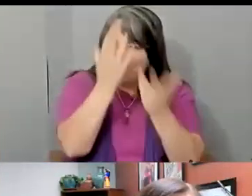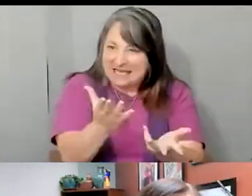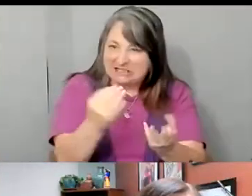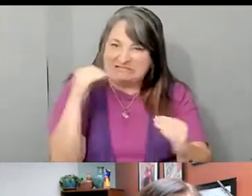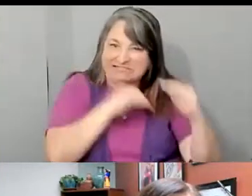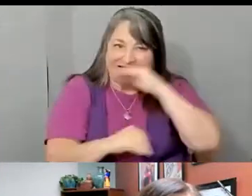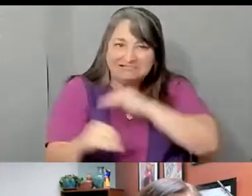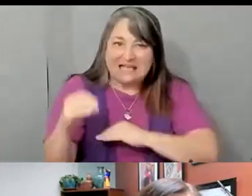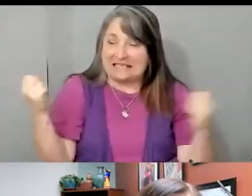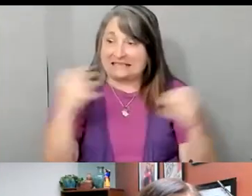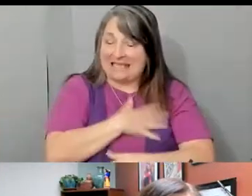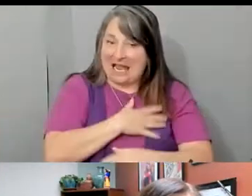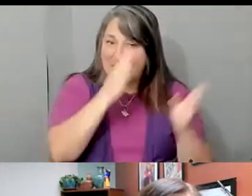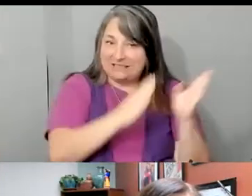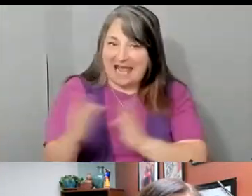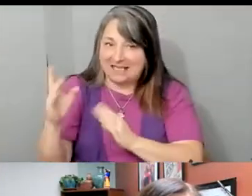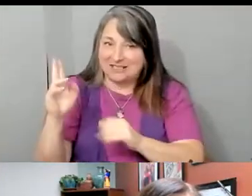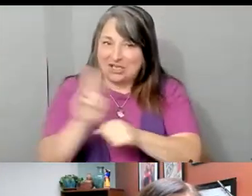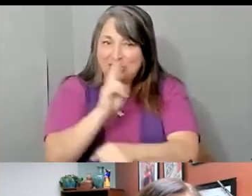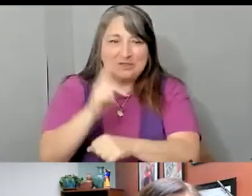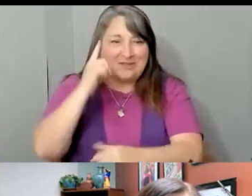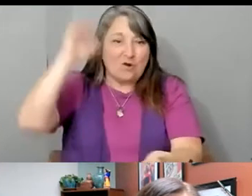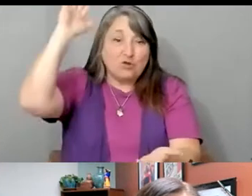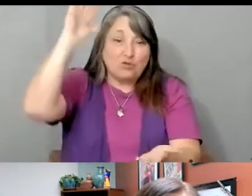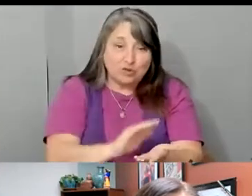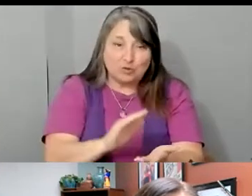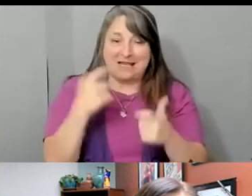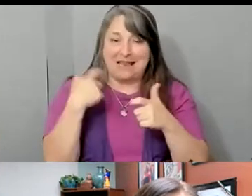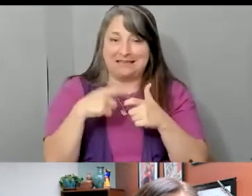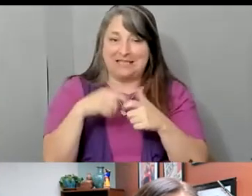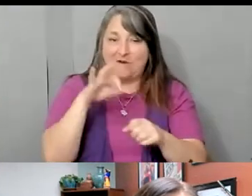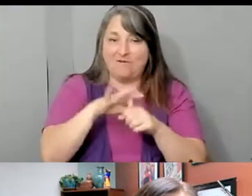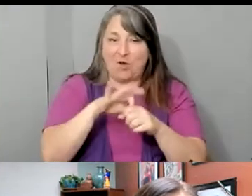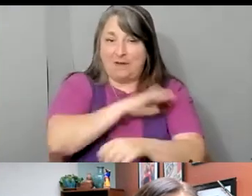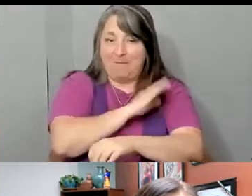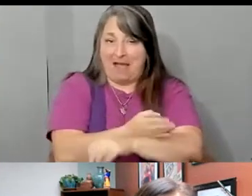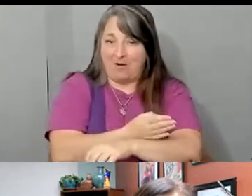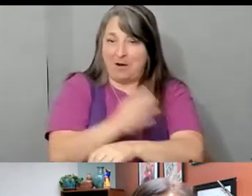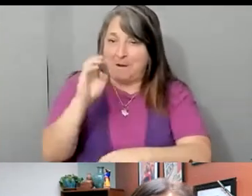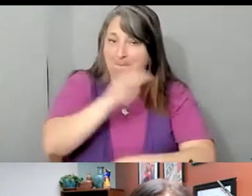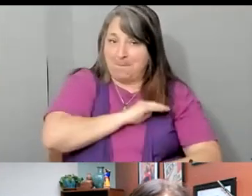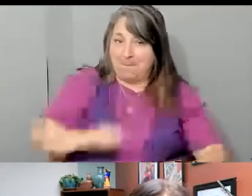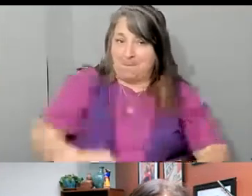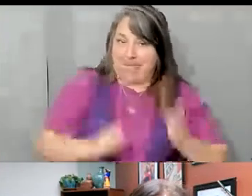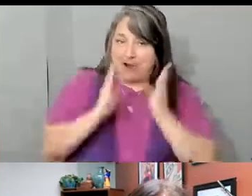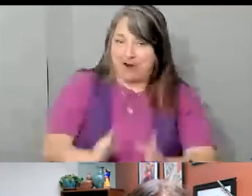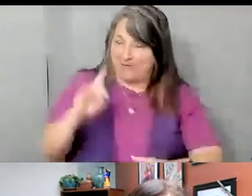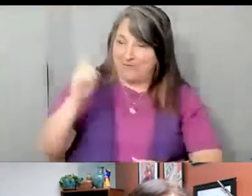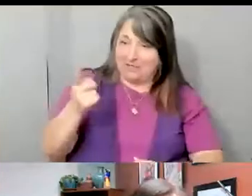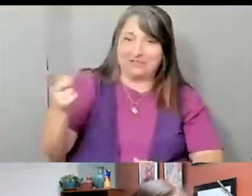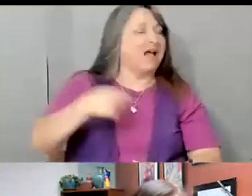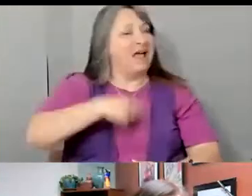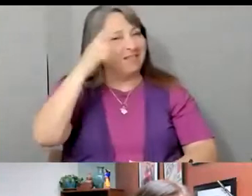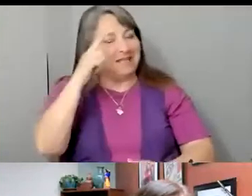the Latino voting power? And I'm going to start with Mayor Sarmiento. You know, I think, you know, the